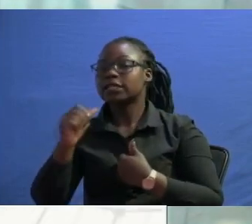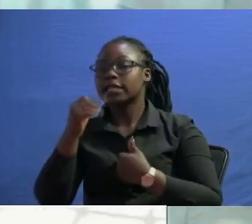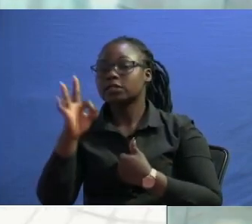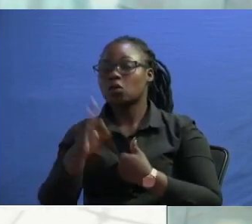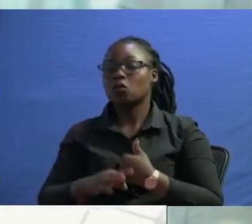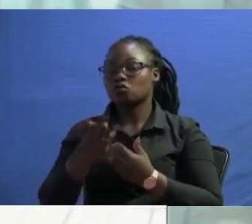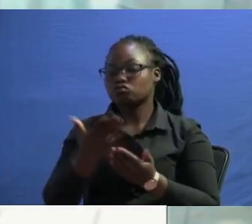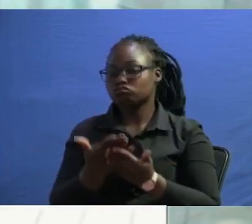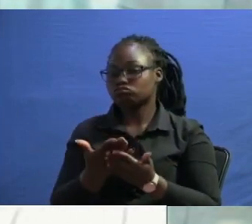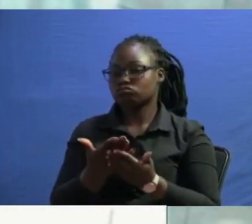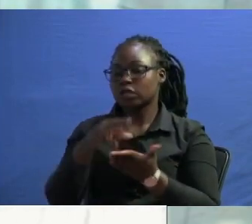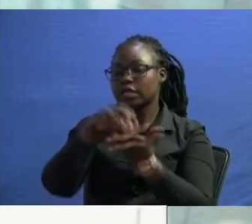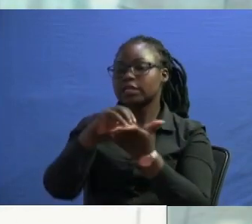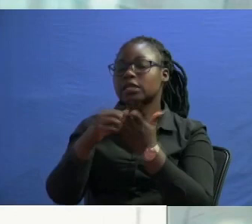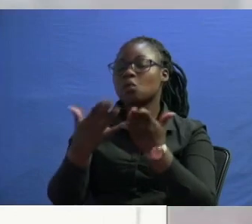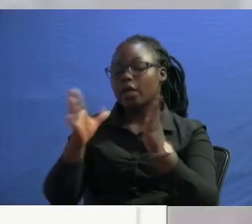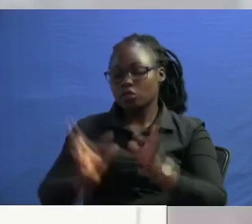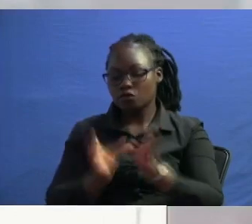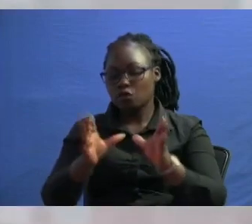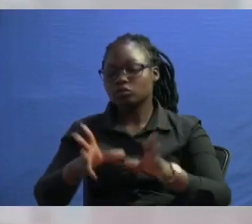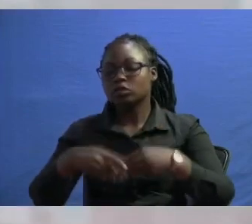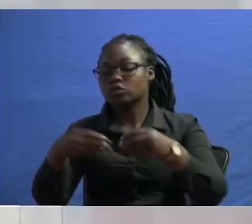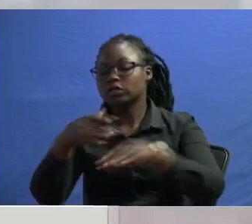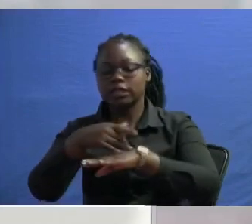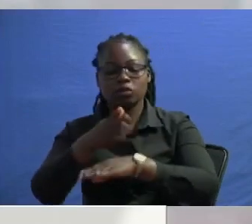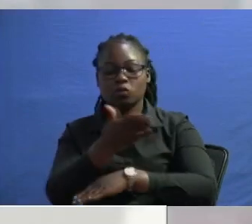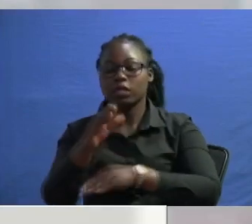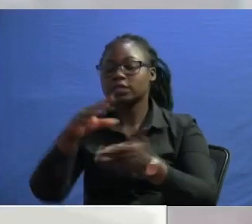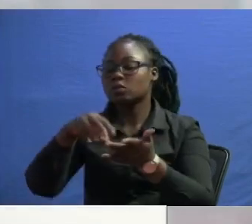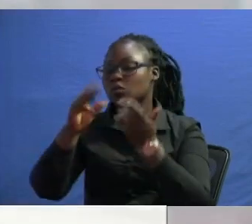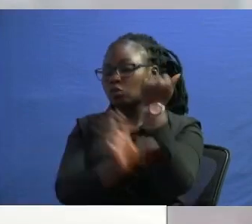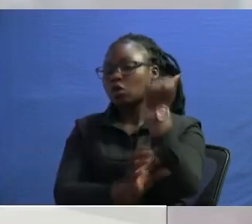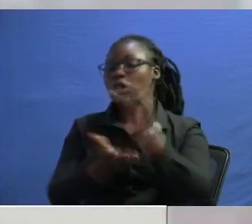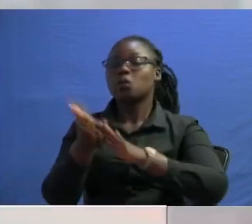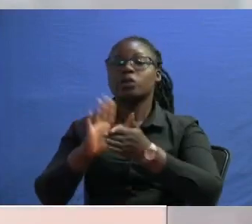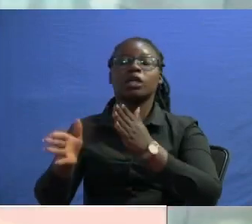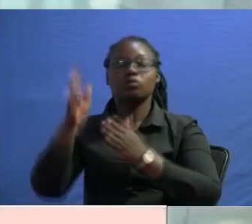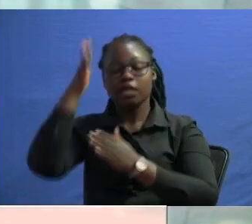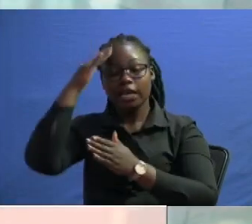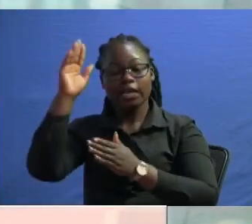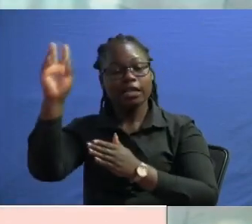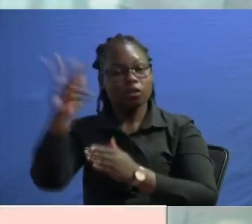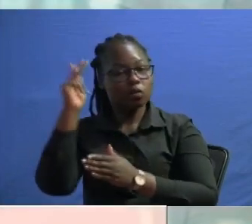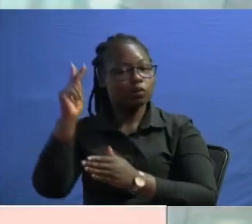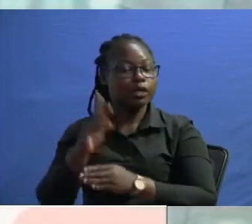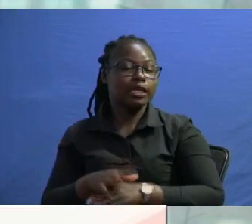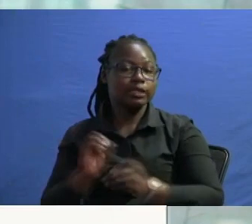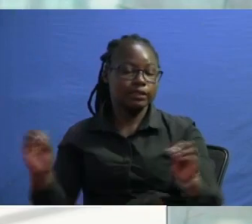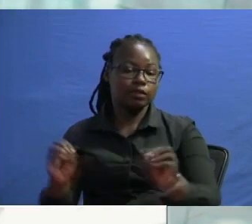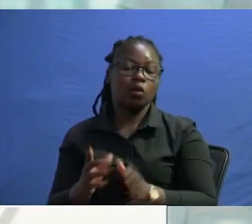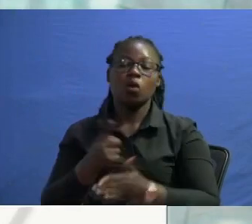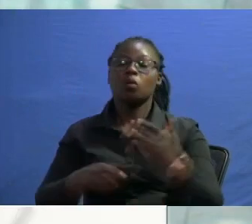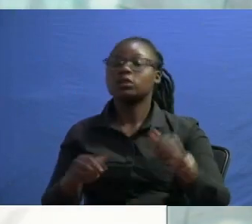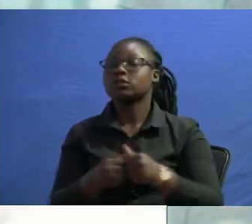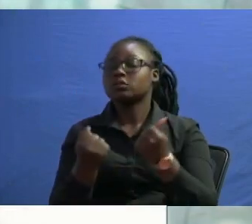forces are being deployed to this particular country being sent to this particular country without even kenyans knowing what is actually going